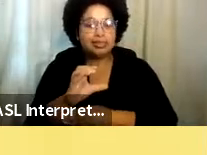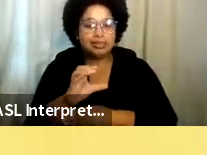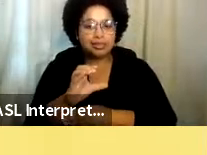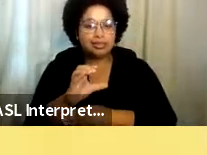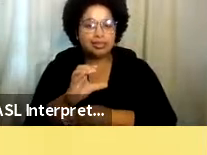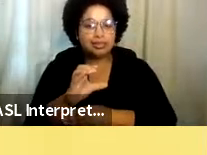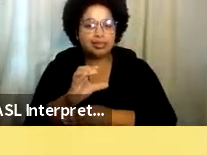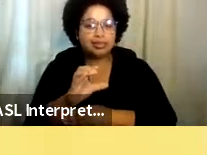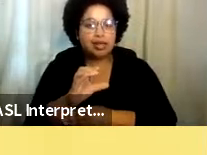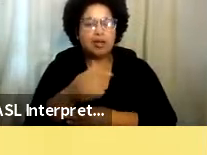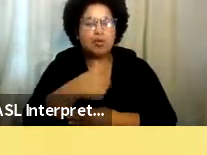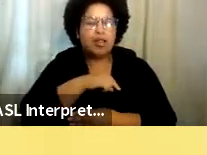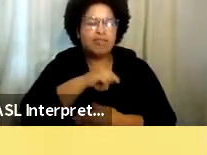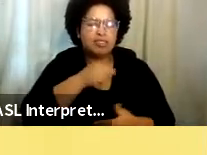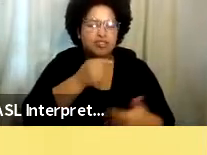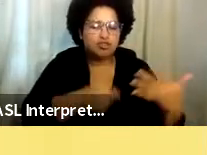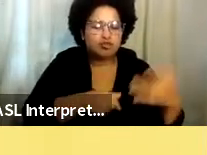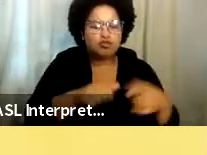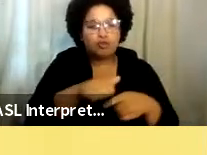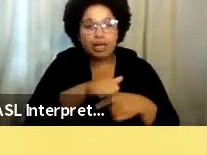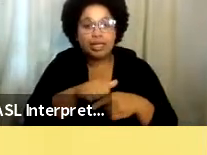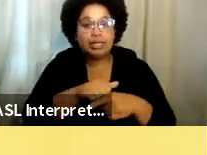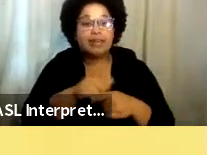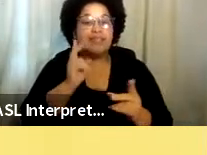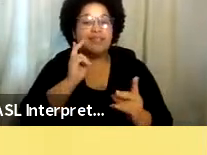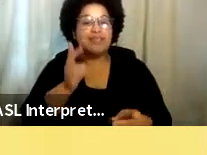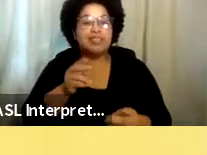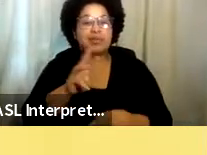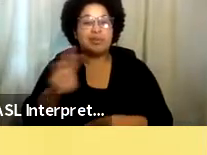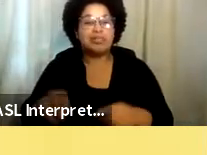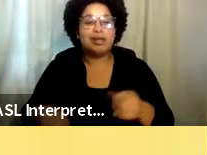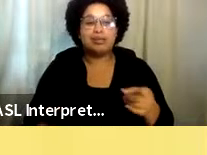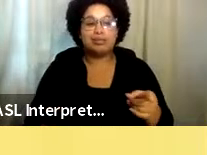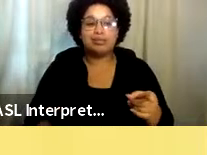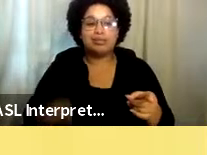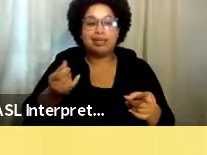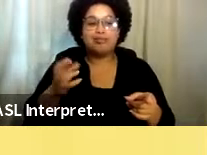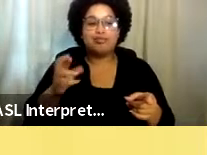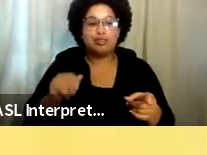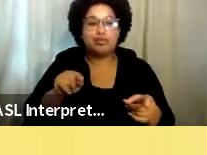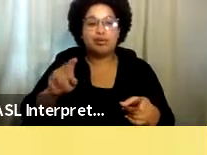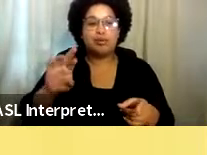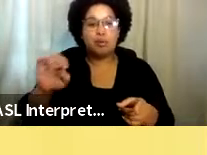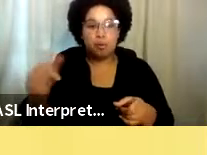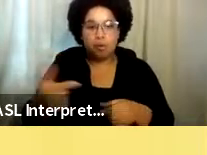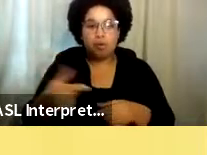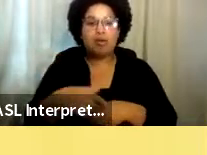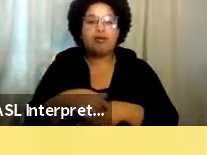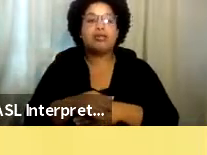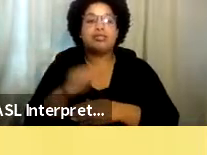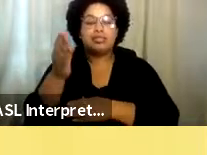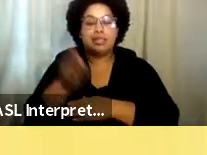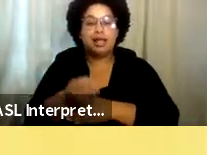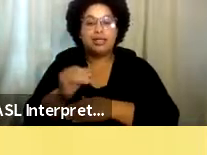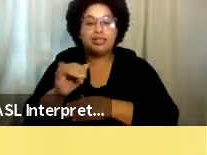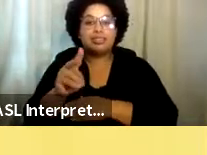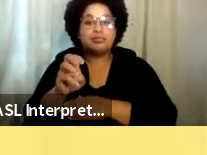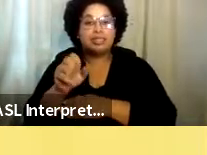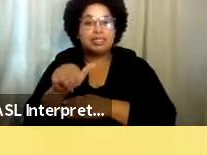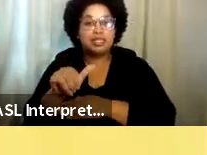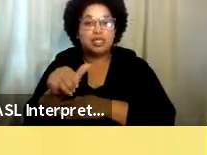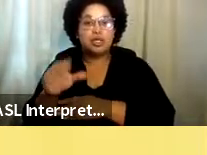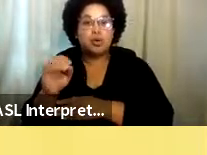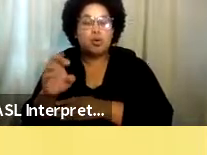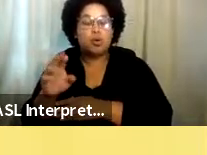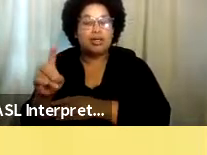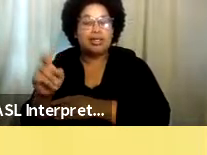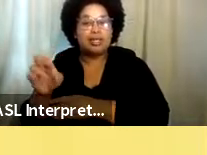qualifications and training, please visit our website at SAG-AFTRA.org slash intimacy coordinators. And that